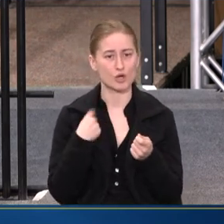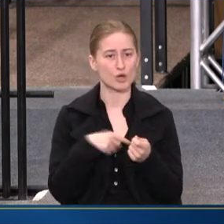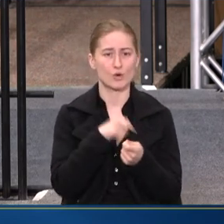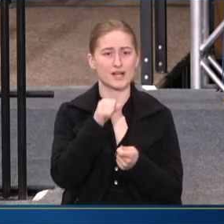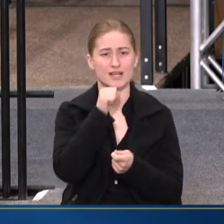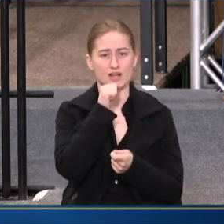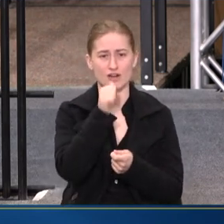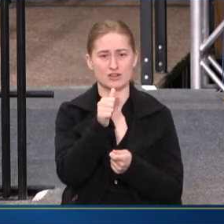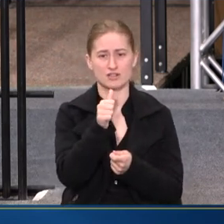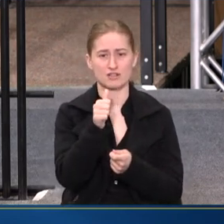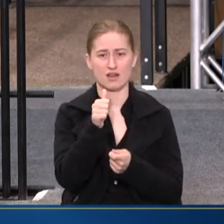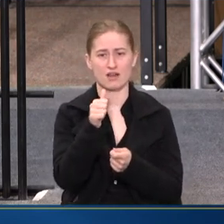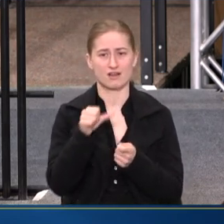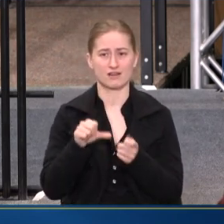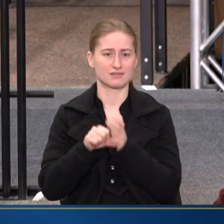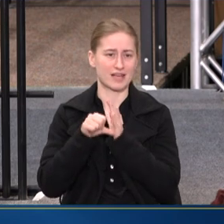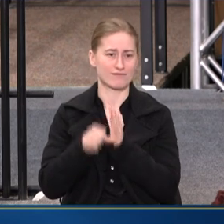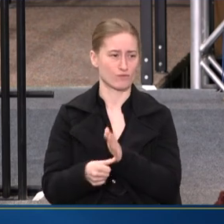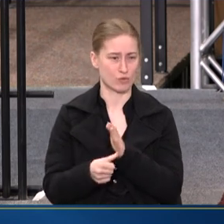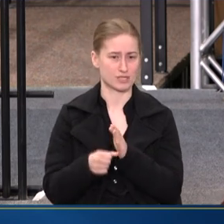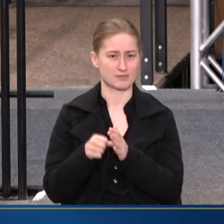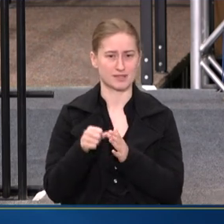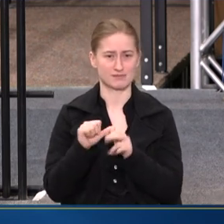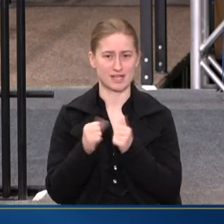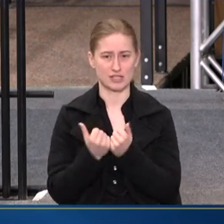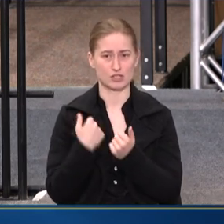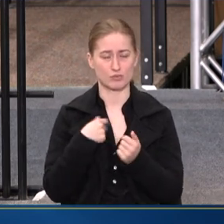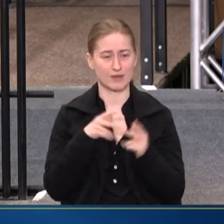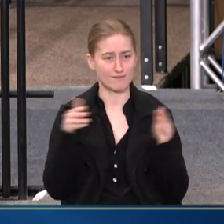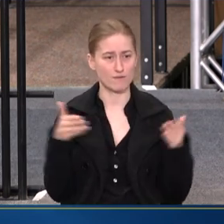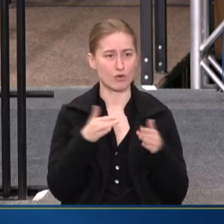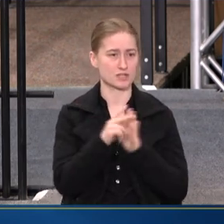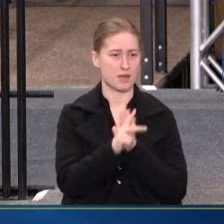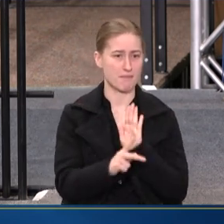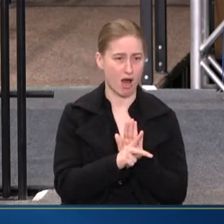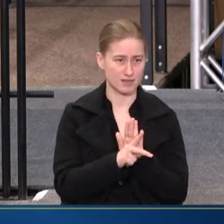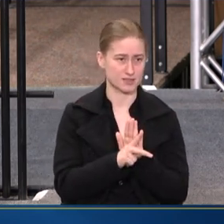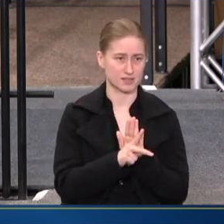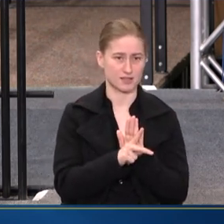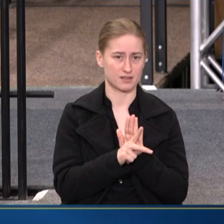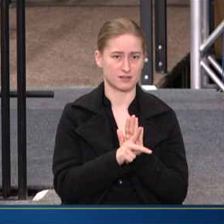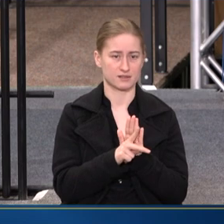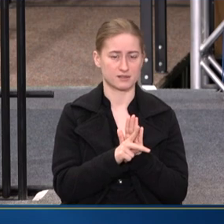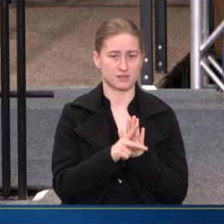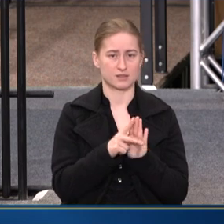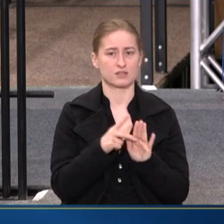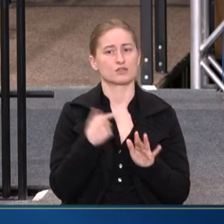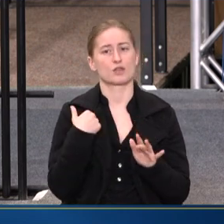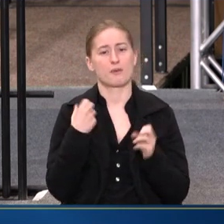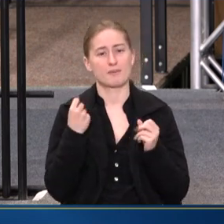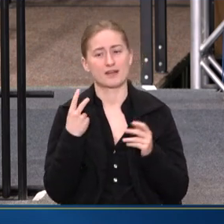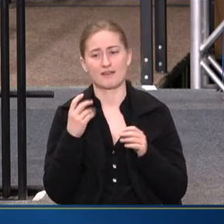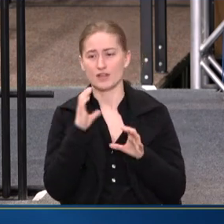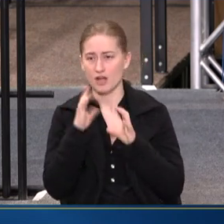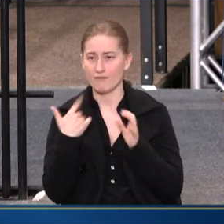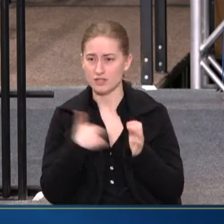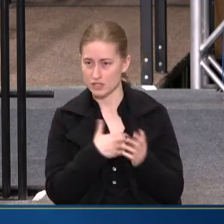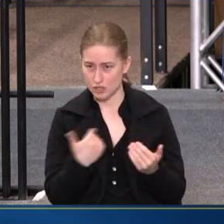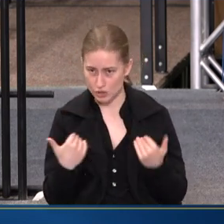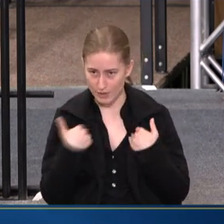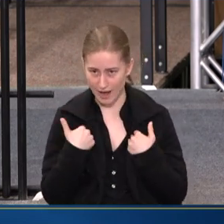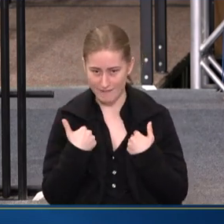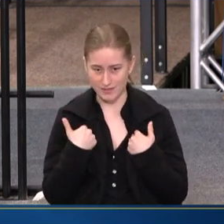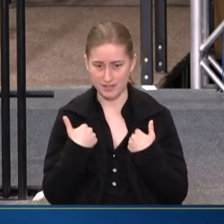NOT AN ENFORCEMENT AGENCY. WE FOCUS ON POLICY. AND SO MANY OF THE CONVERSATIONS THAT WE'RE HAVING